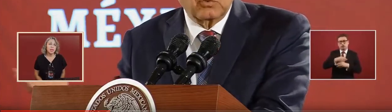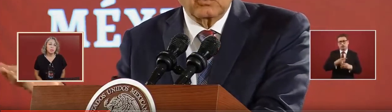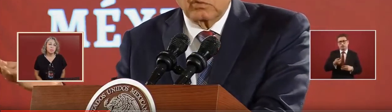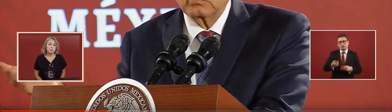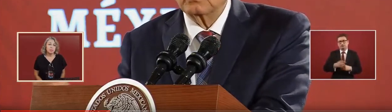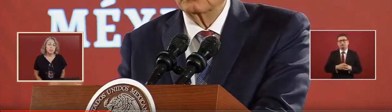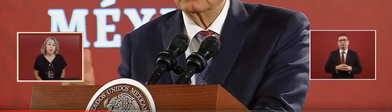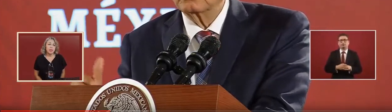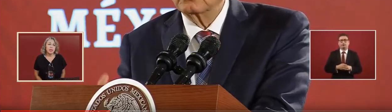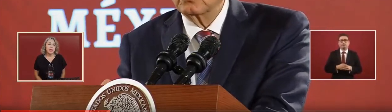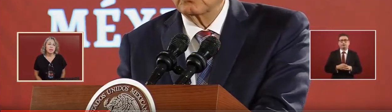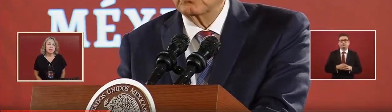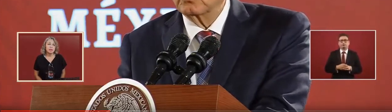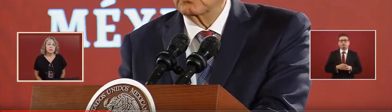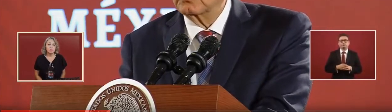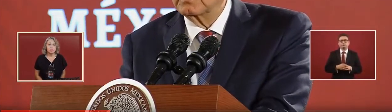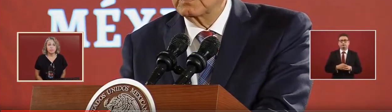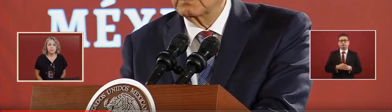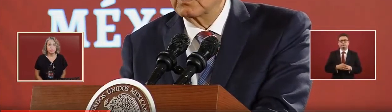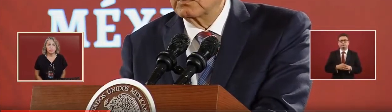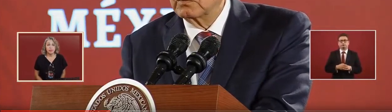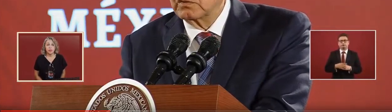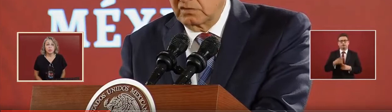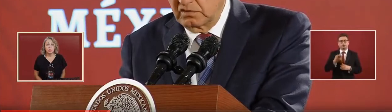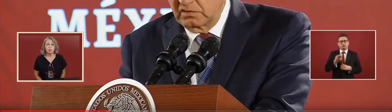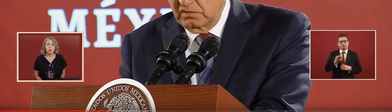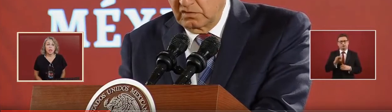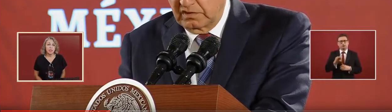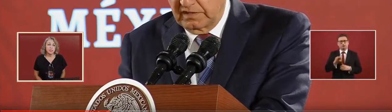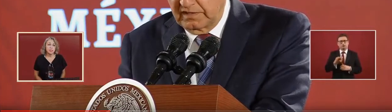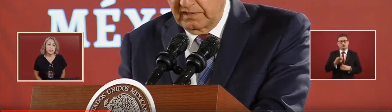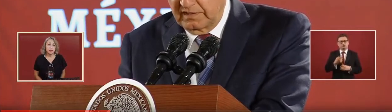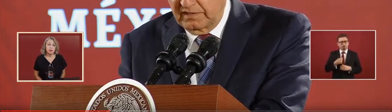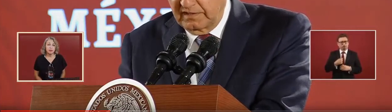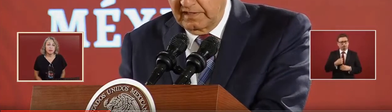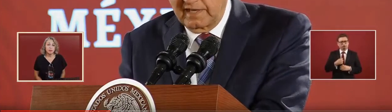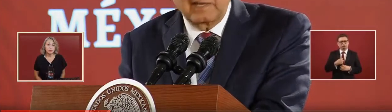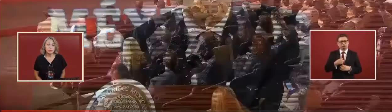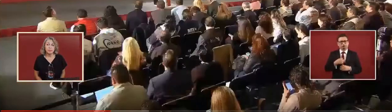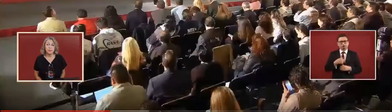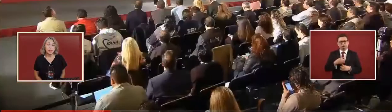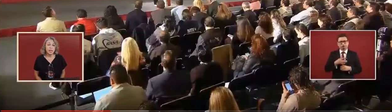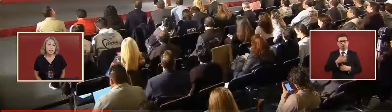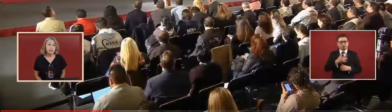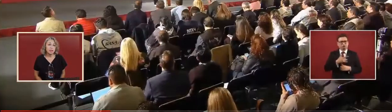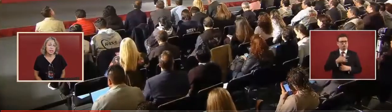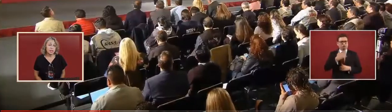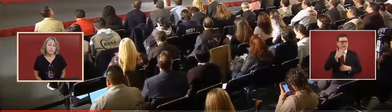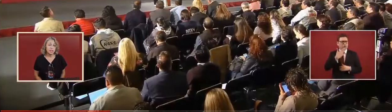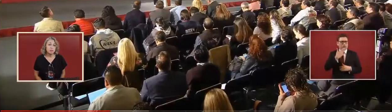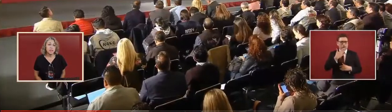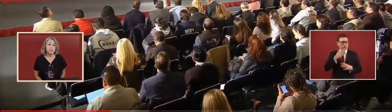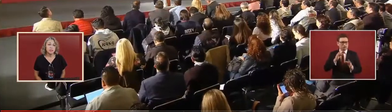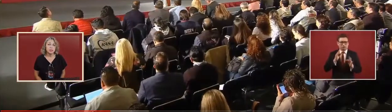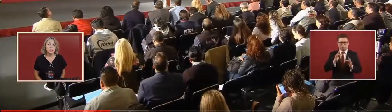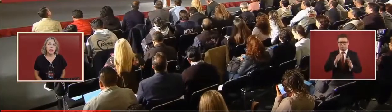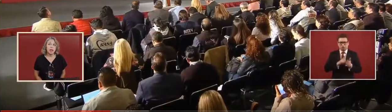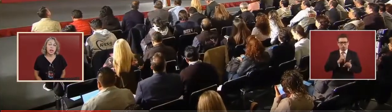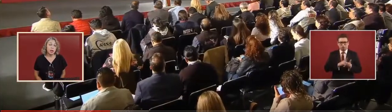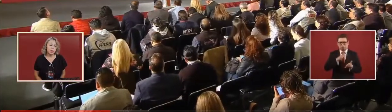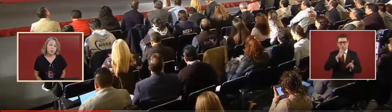I consider legal and legitimate. However, also,